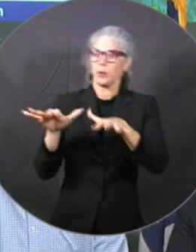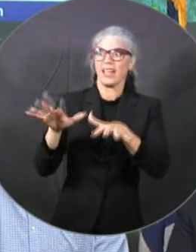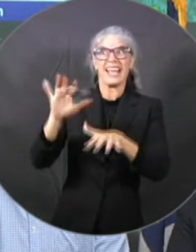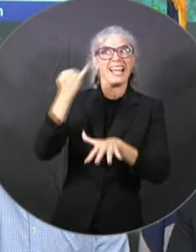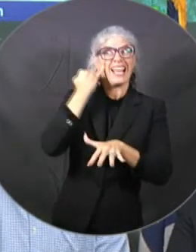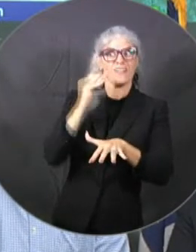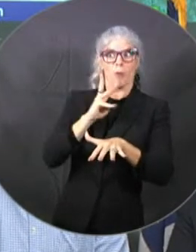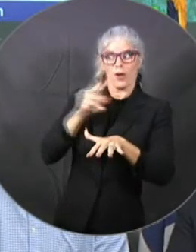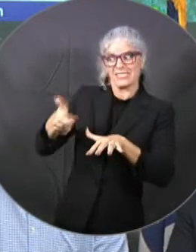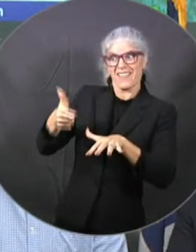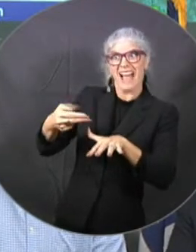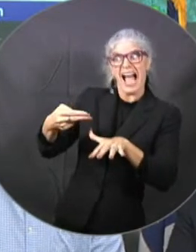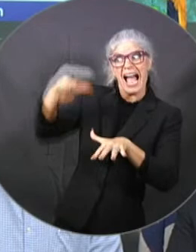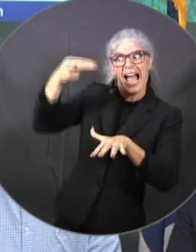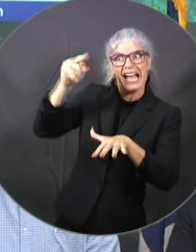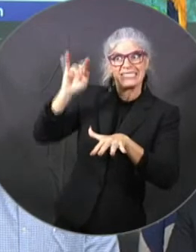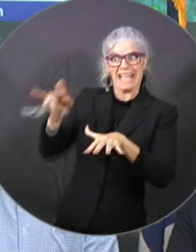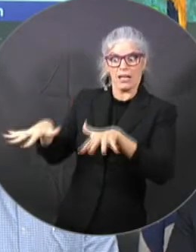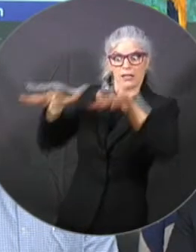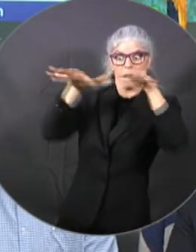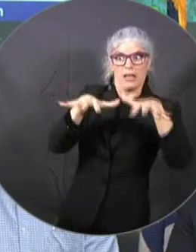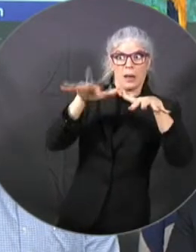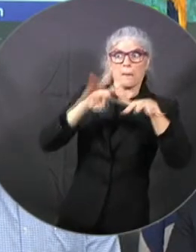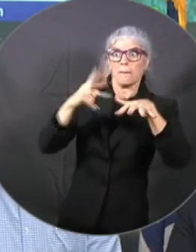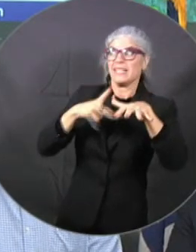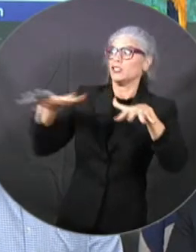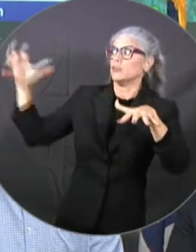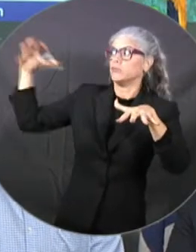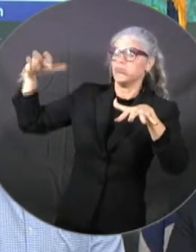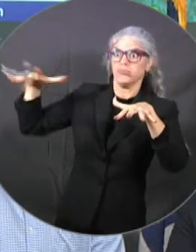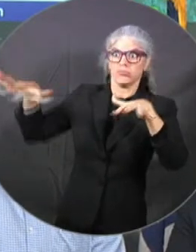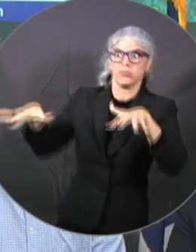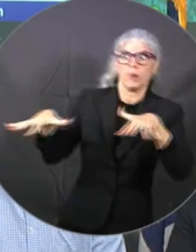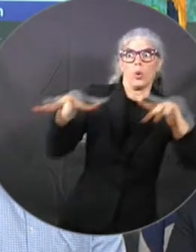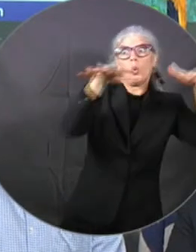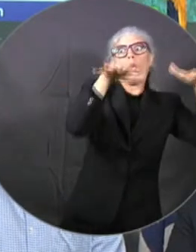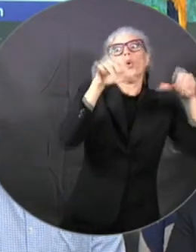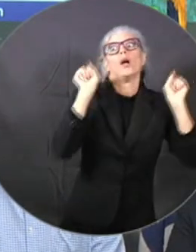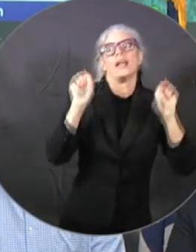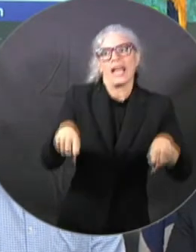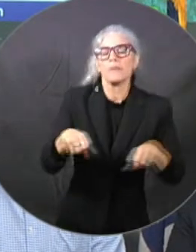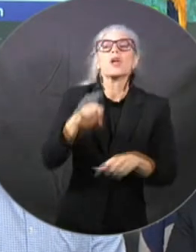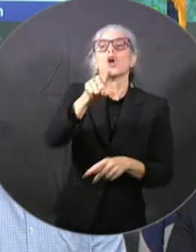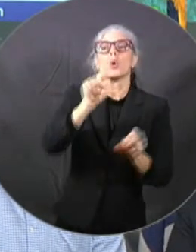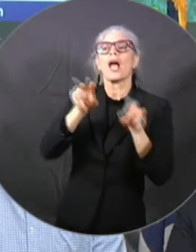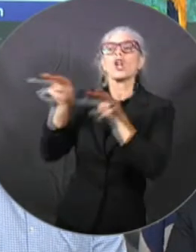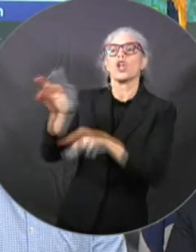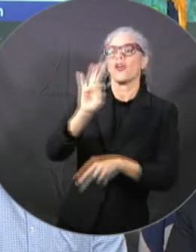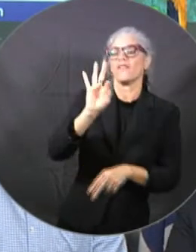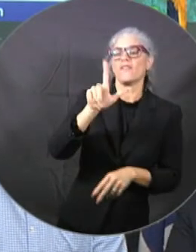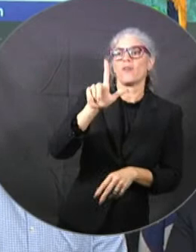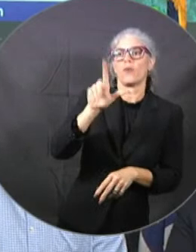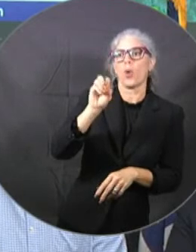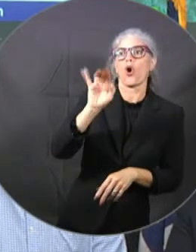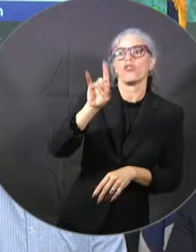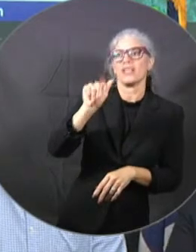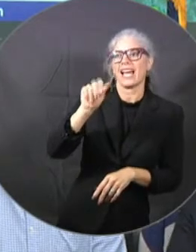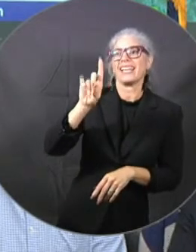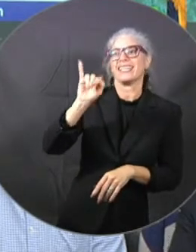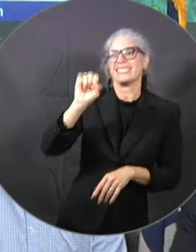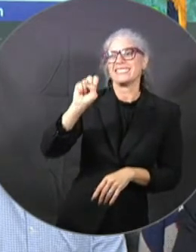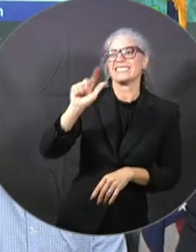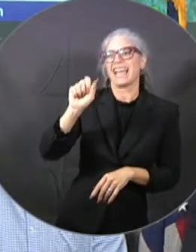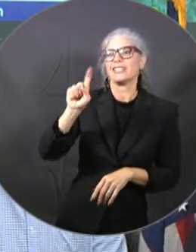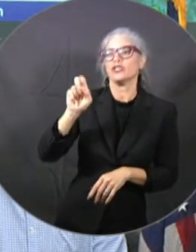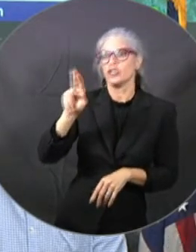get a plan floridad disaster.org slash get a plan. This is going to be a major hurricane. This is going to be a powerful